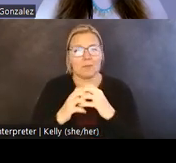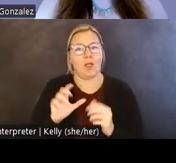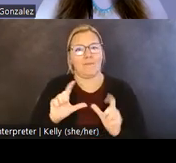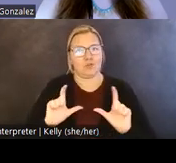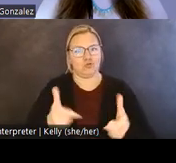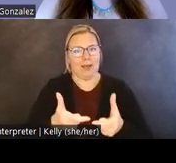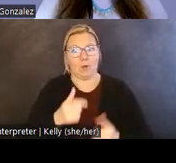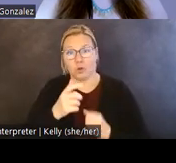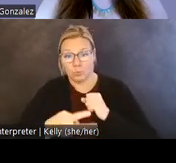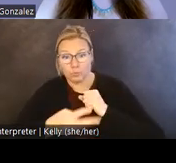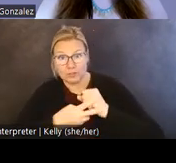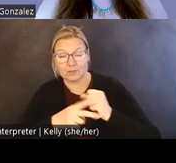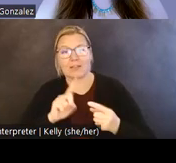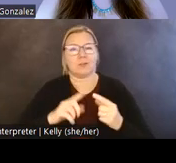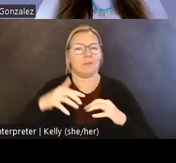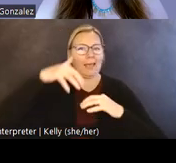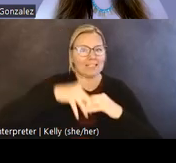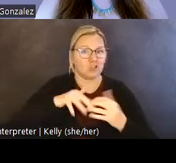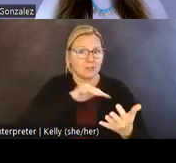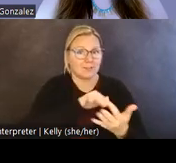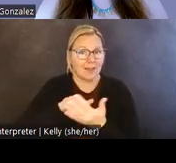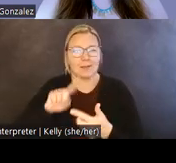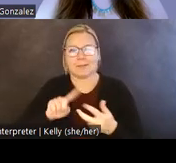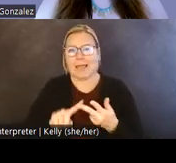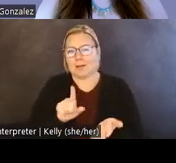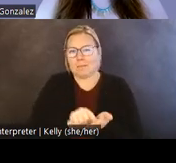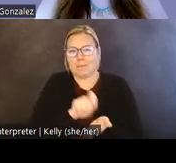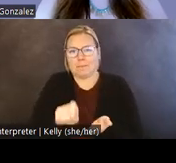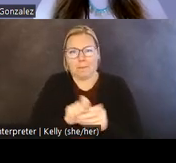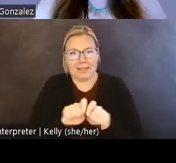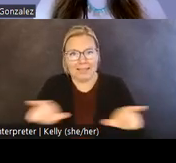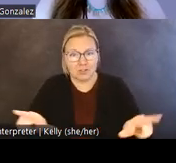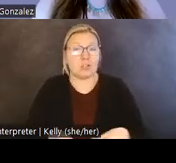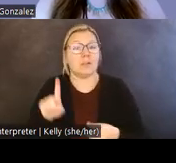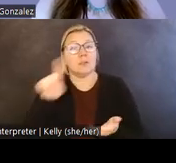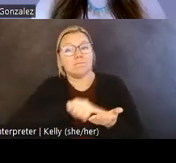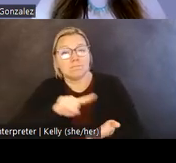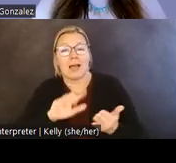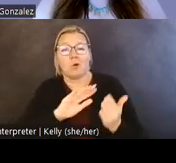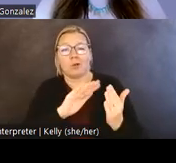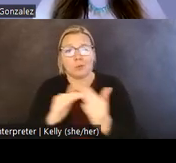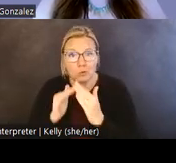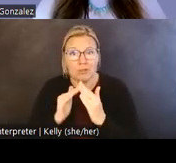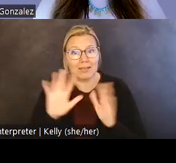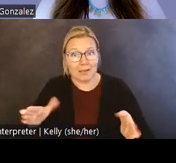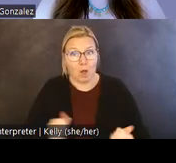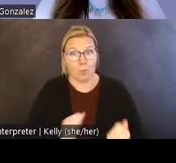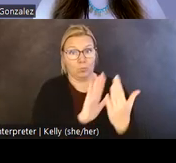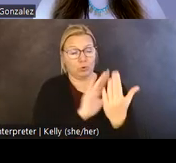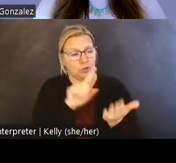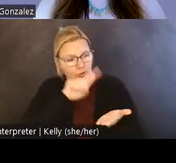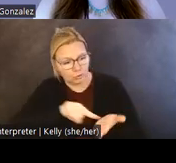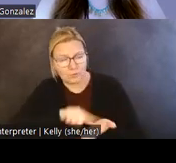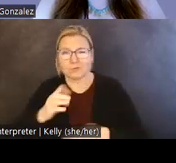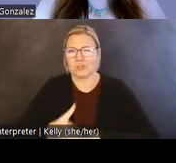indigenous studies, and public history. Her research specifically examines how community-based participatory approaches to research